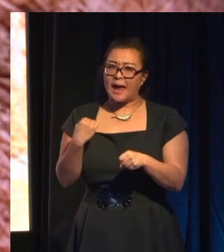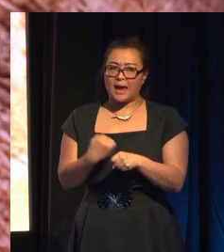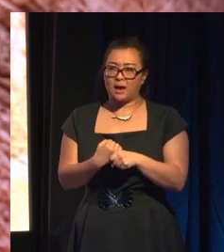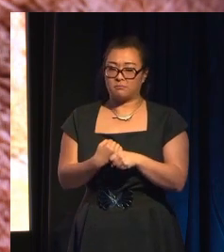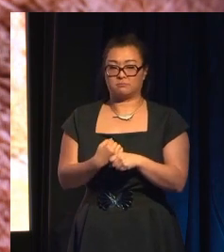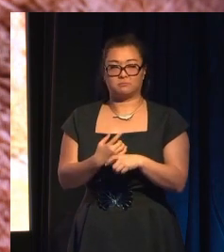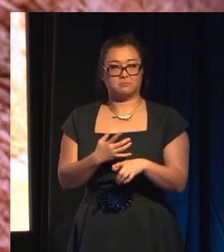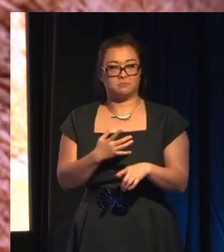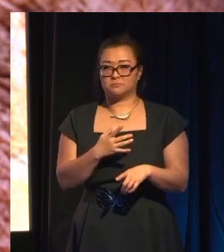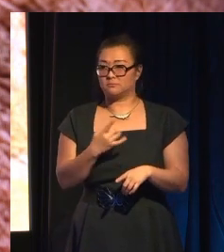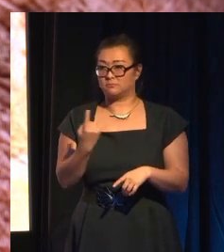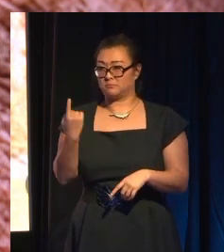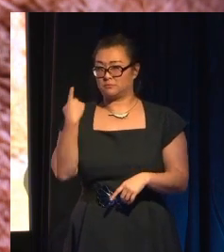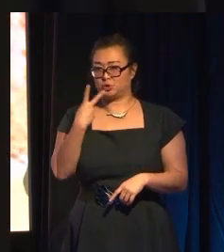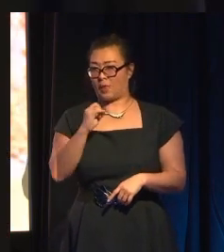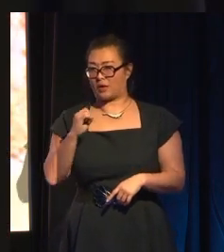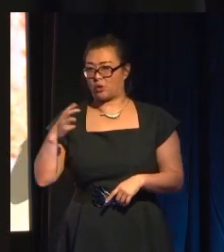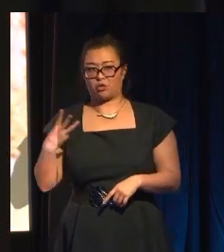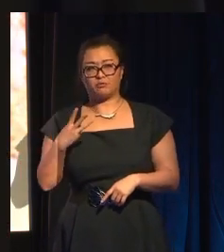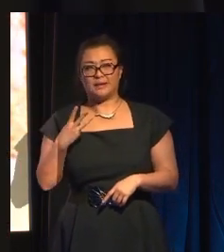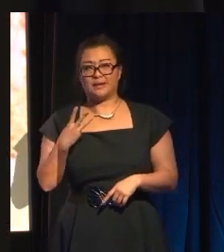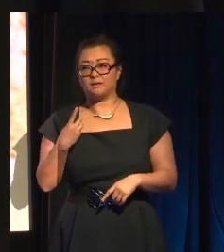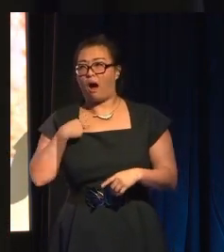2003 about our refugee game, right?